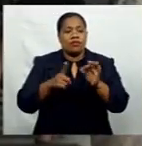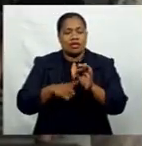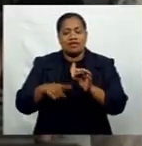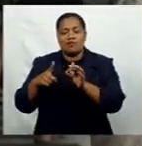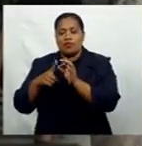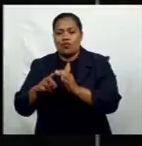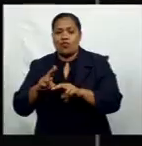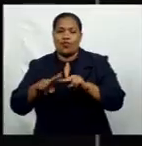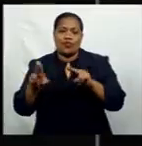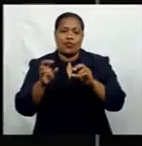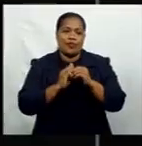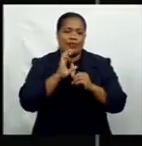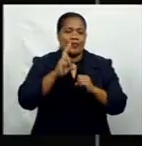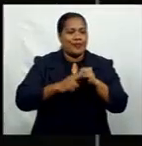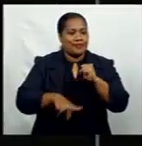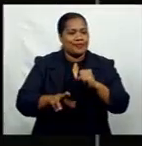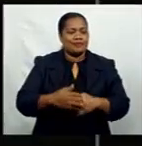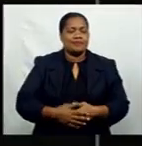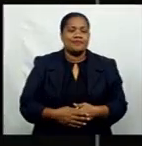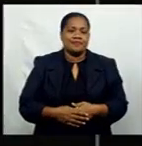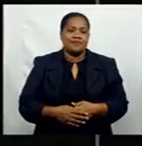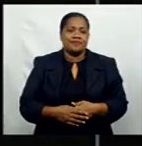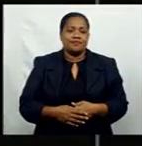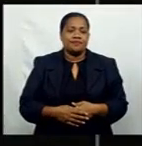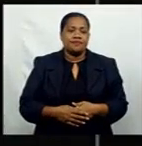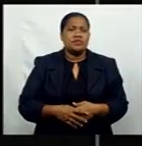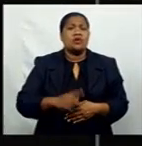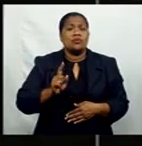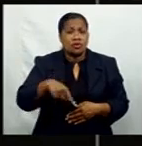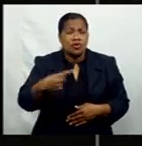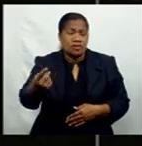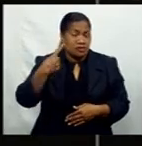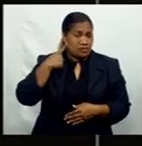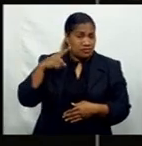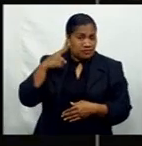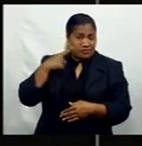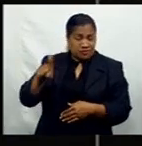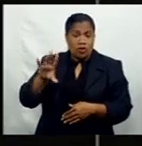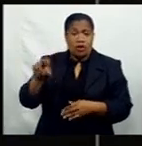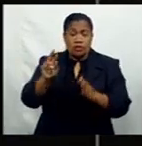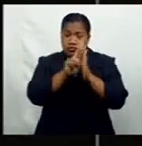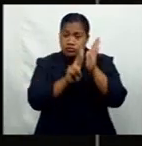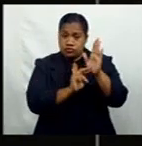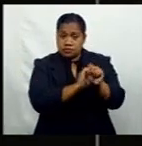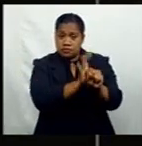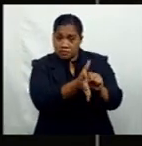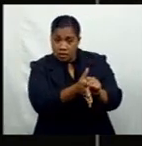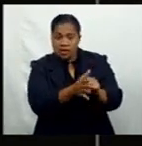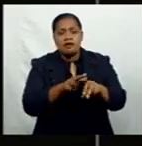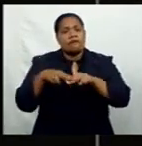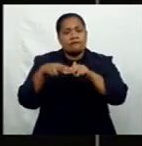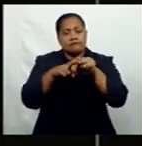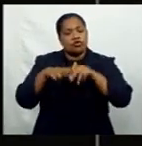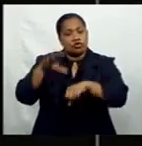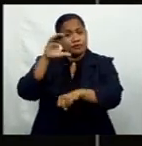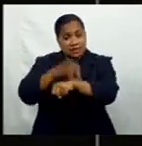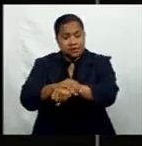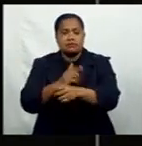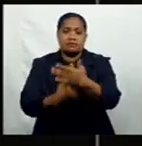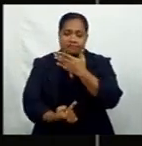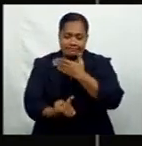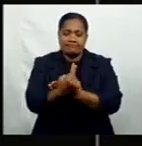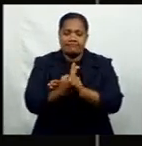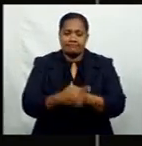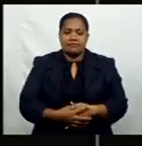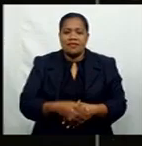FBC News. With continued breaches of COVID-19 protocols, the Fiji police force has had to also deal with